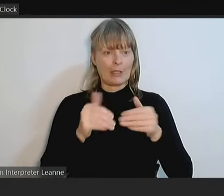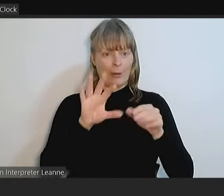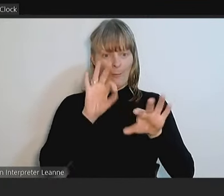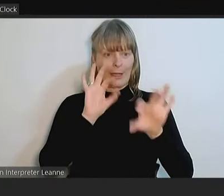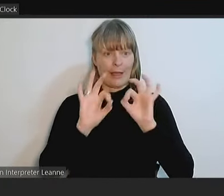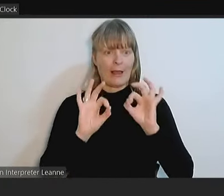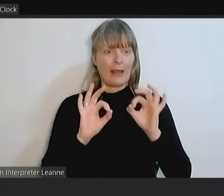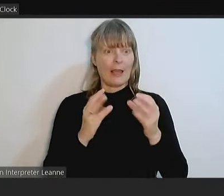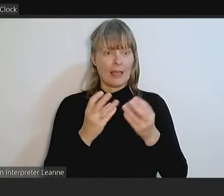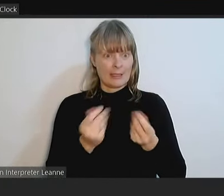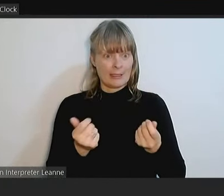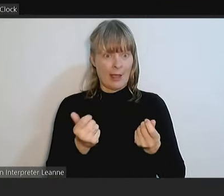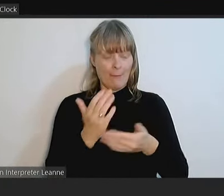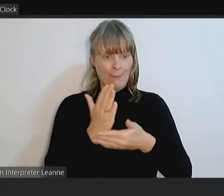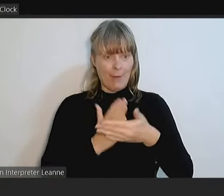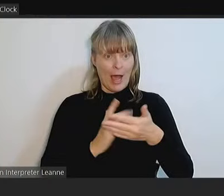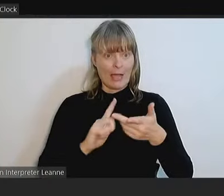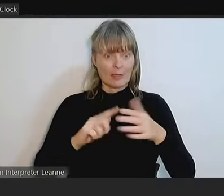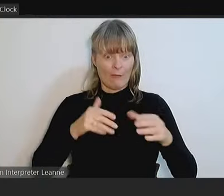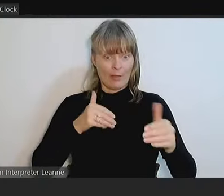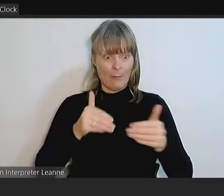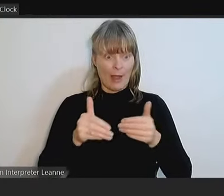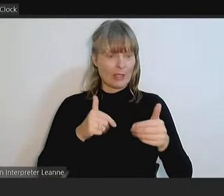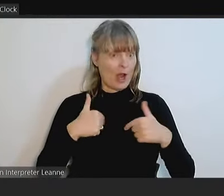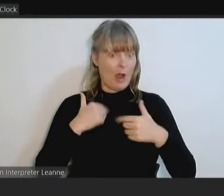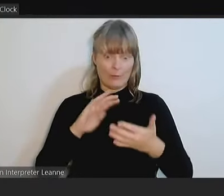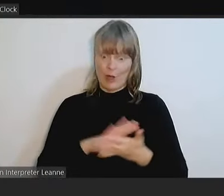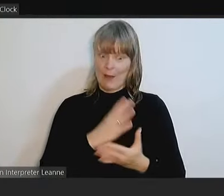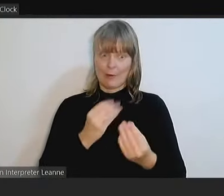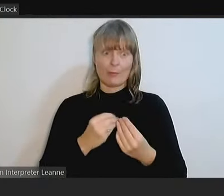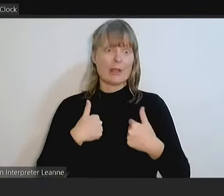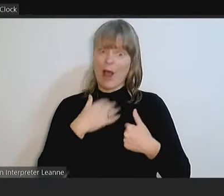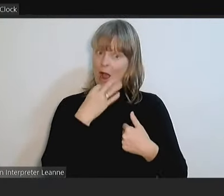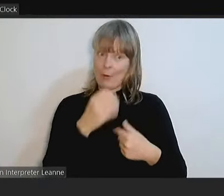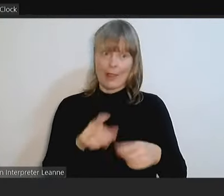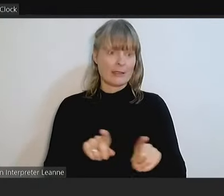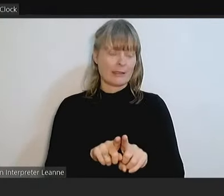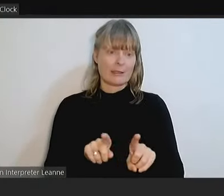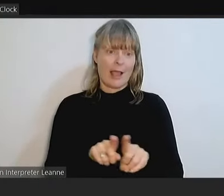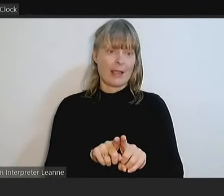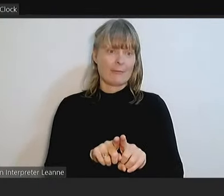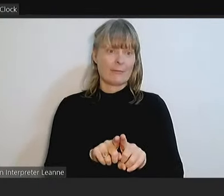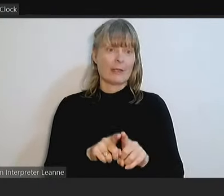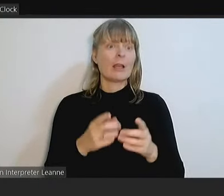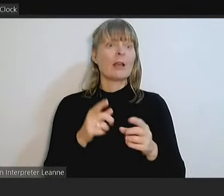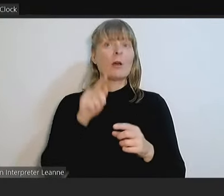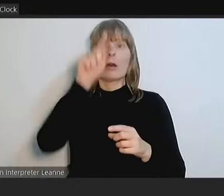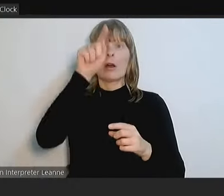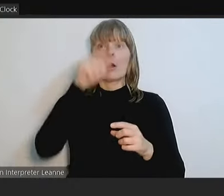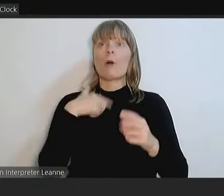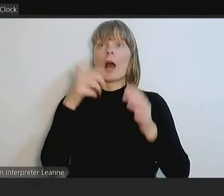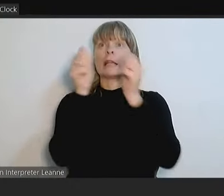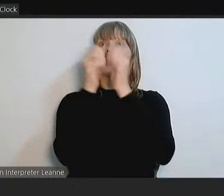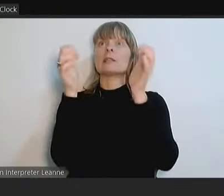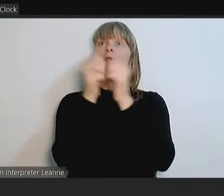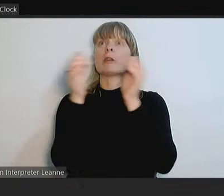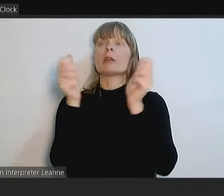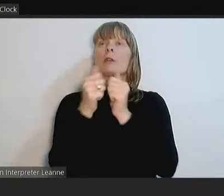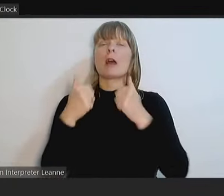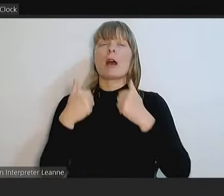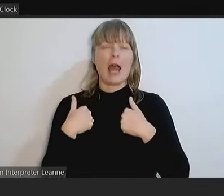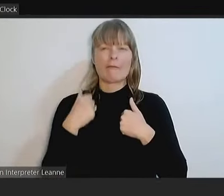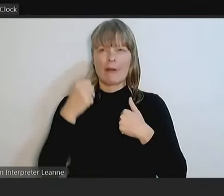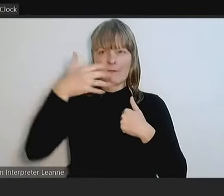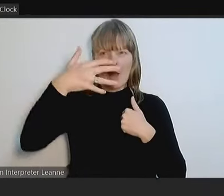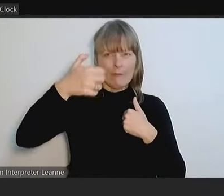happy with and I'll make a similar request that those parts of the budget that I disagree with, of which I'd say there are about five or six,